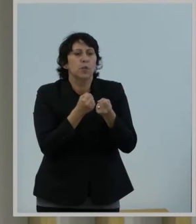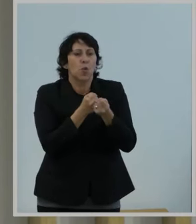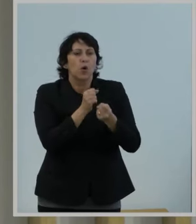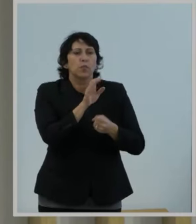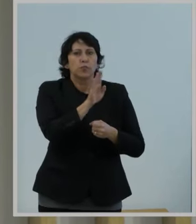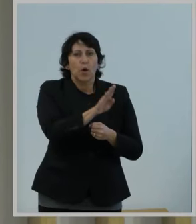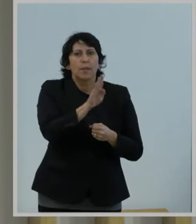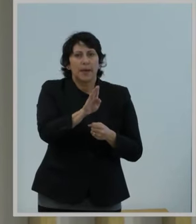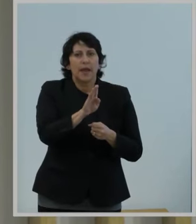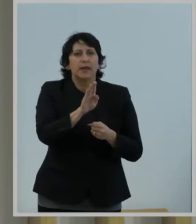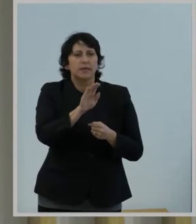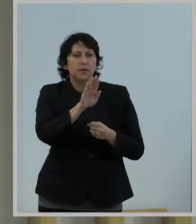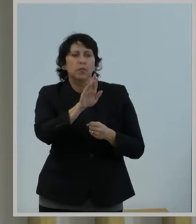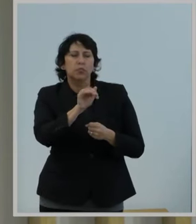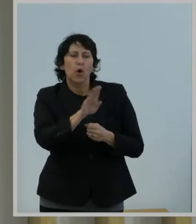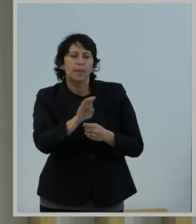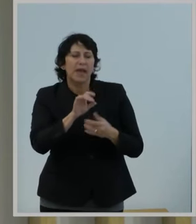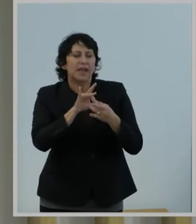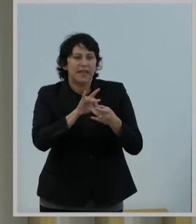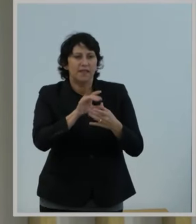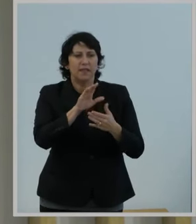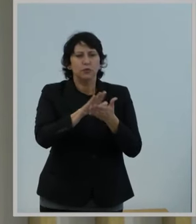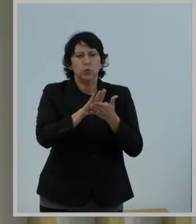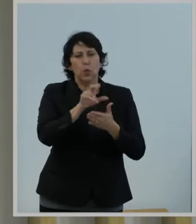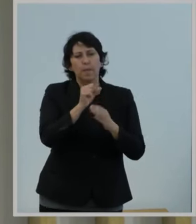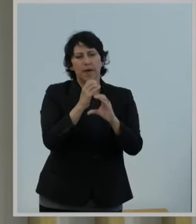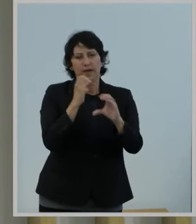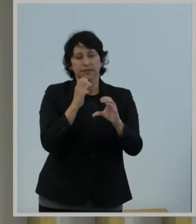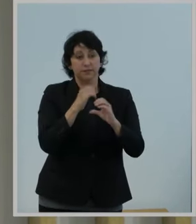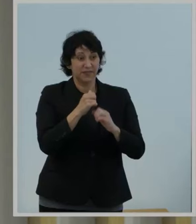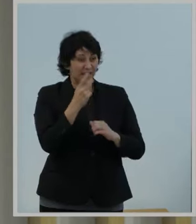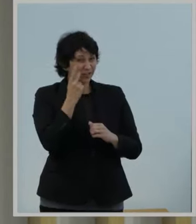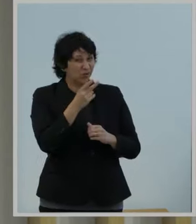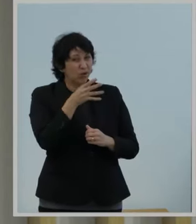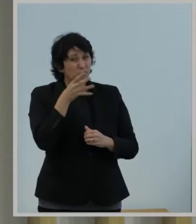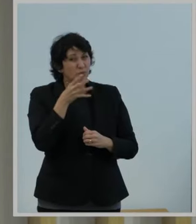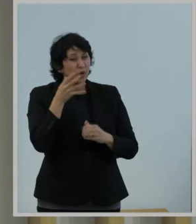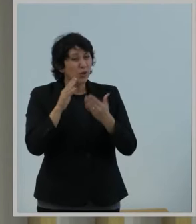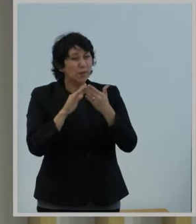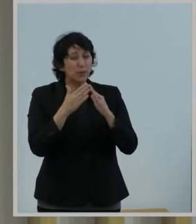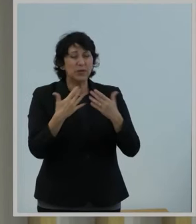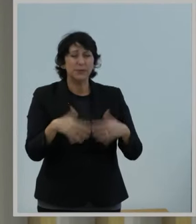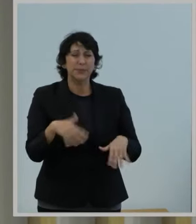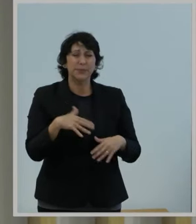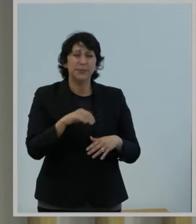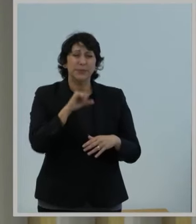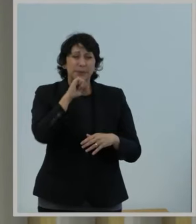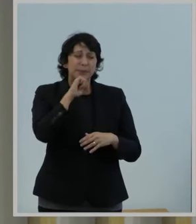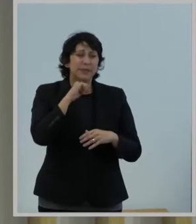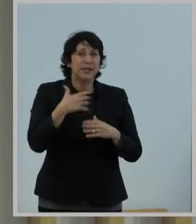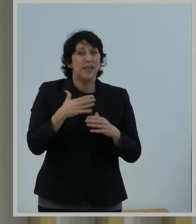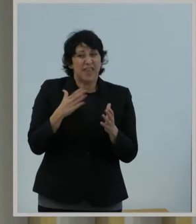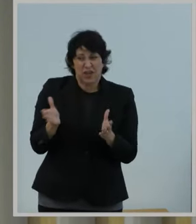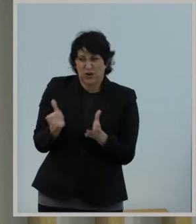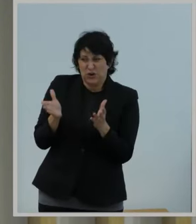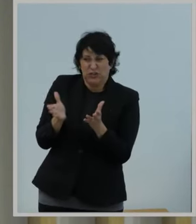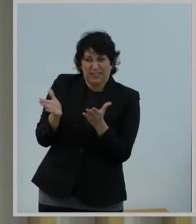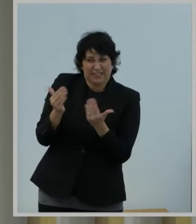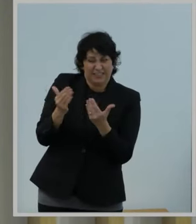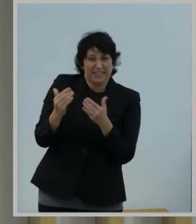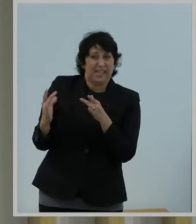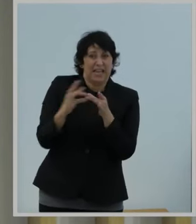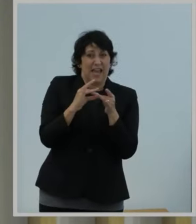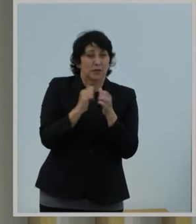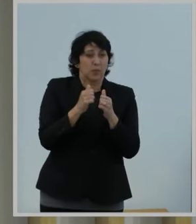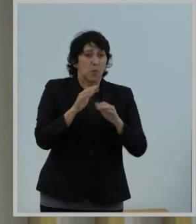school buses. They saw what students in rural communities go through and urged us to help get more kids connected.